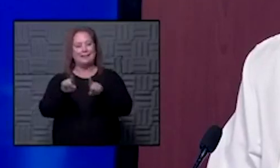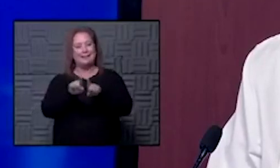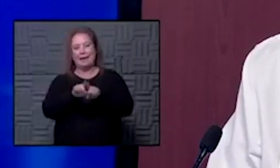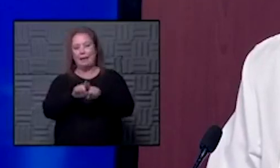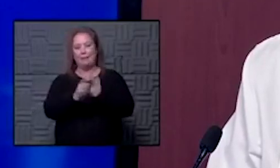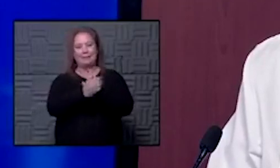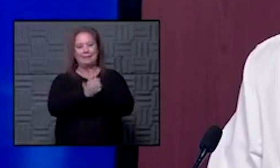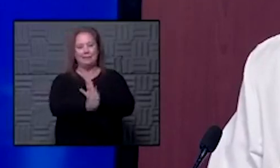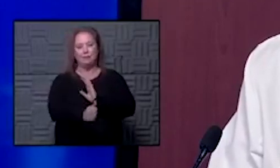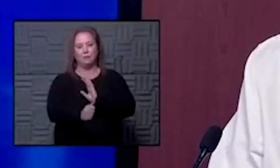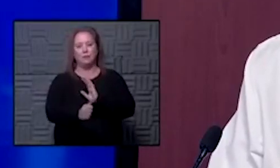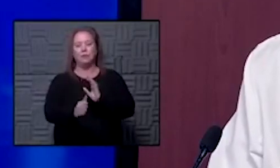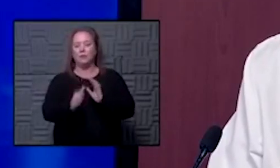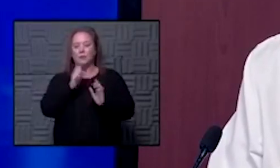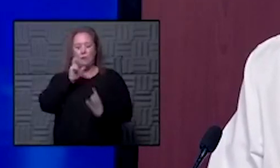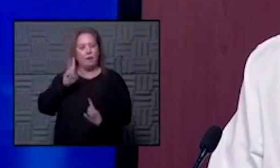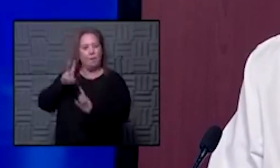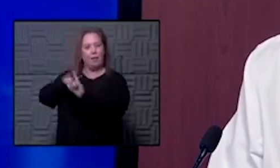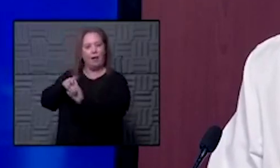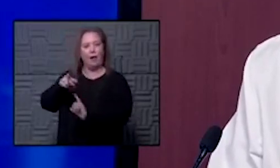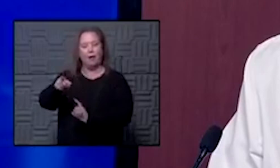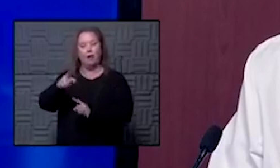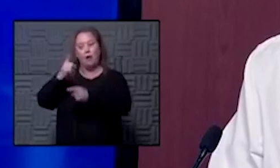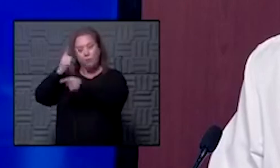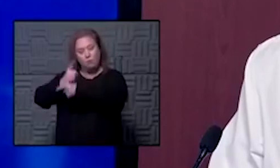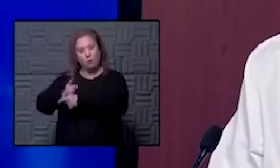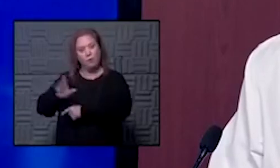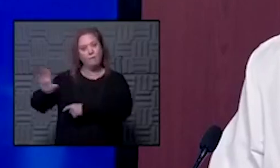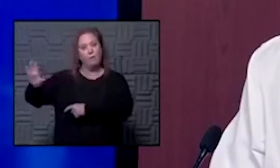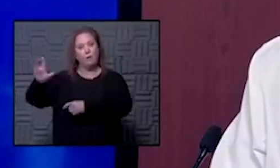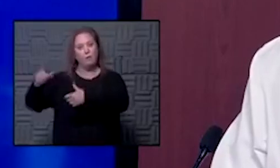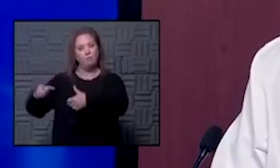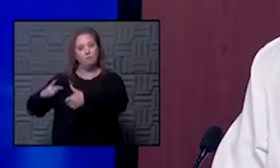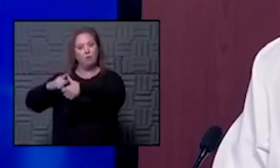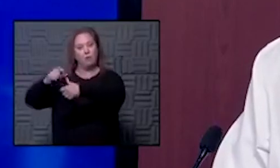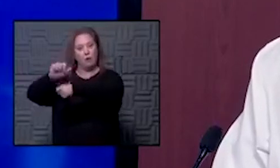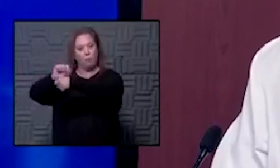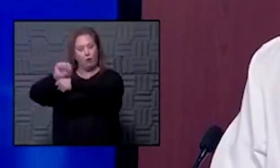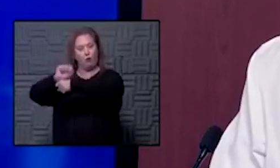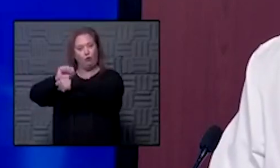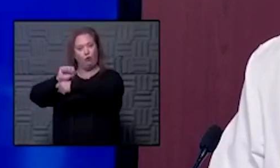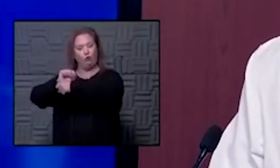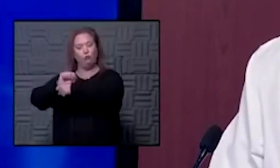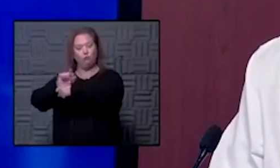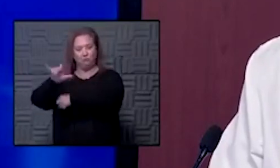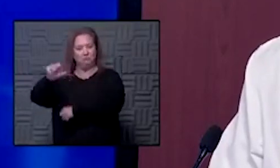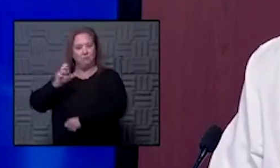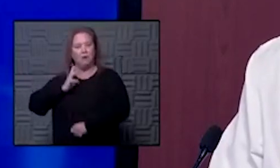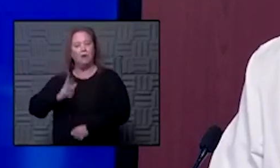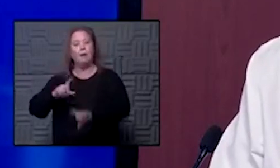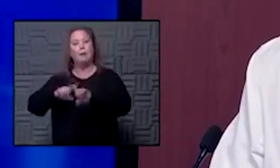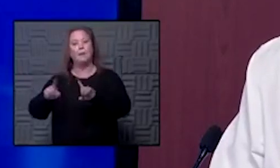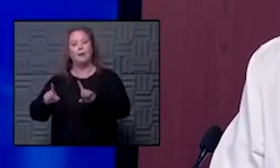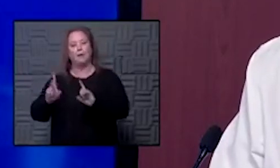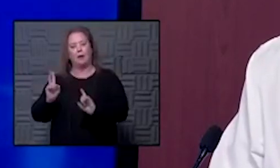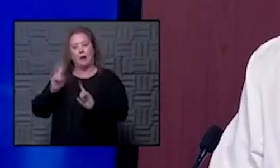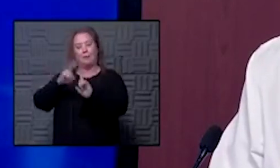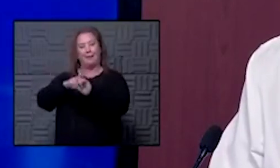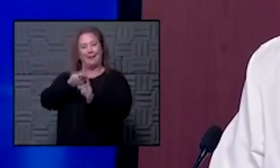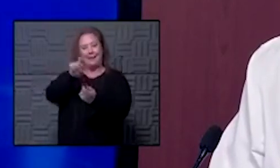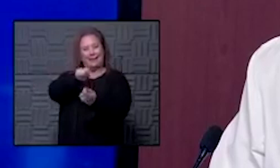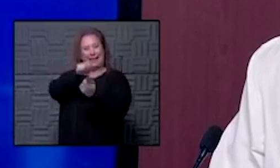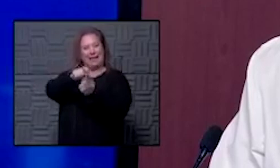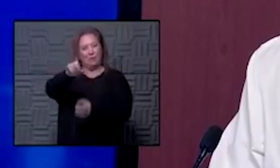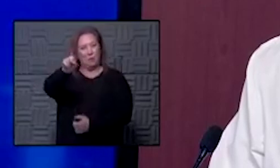apply a different set of skills that are very very appropriate for the primary work that those healthcare workers do but maybe not exactly